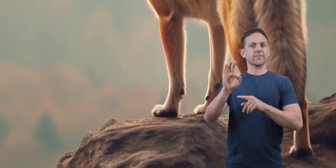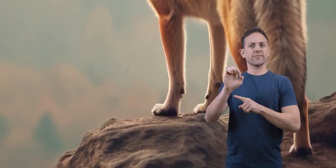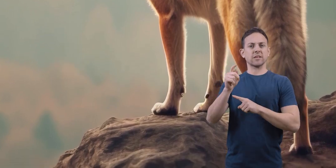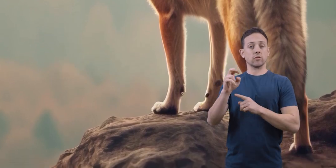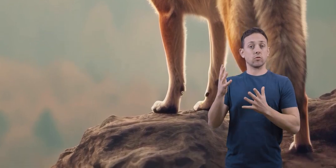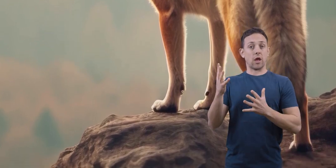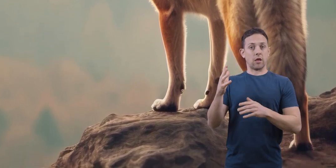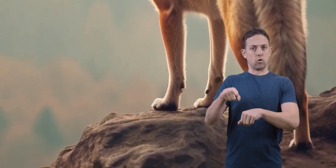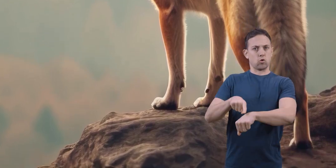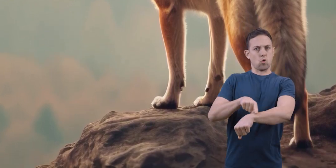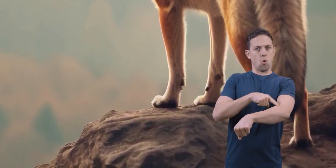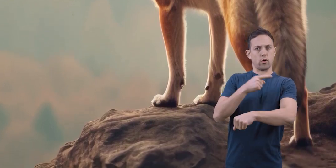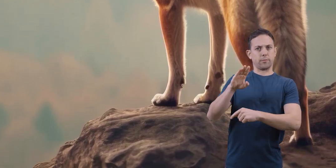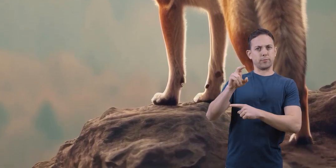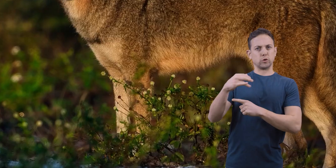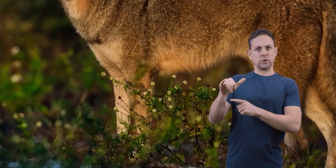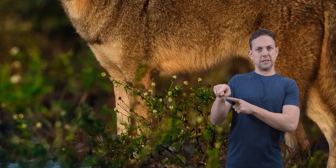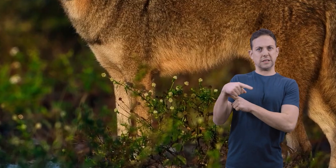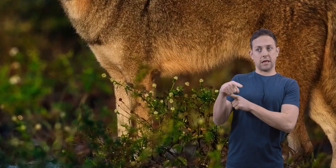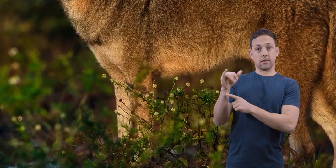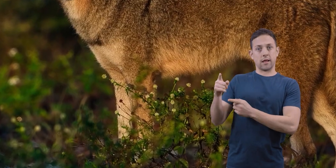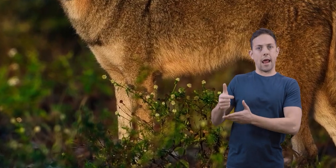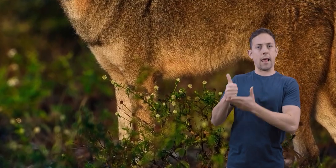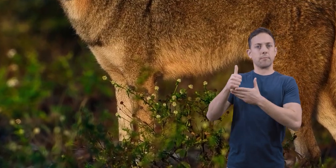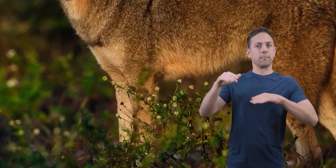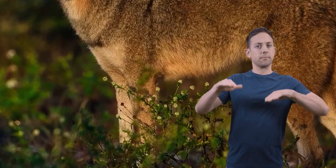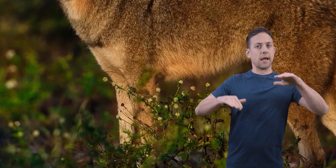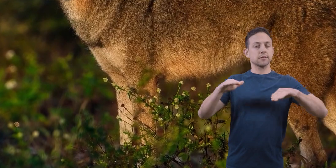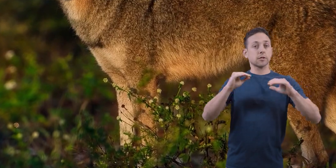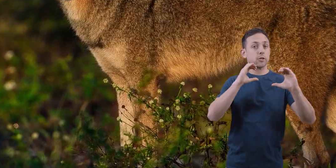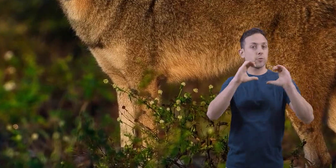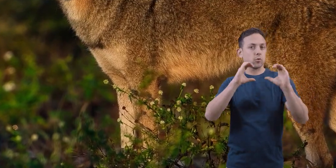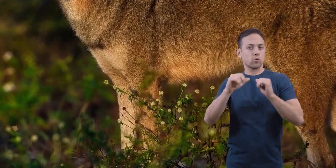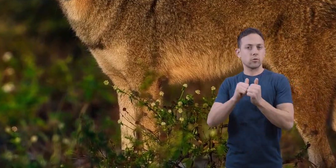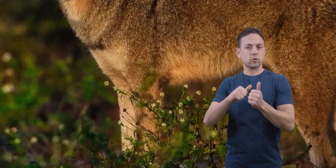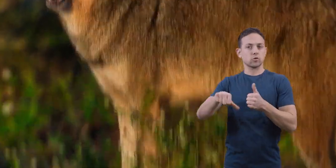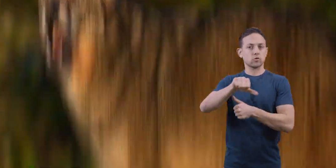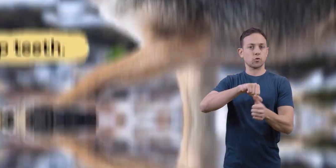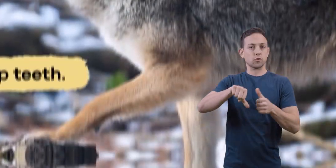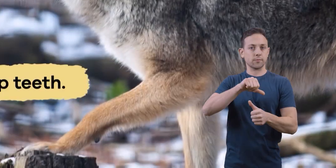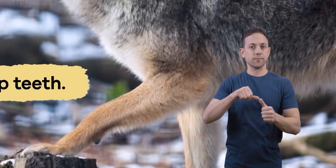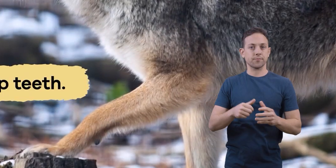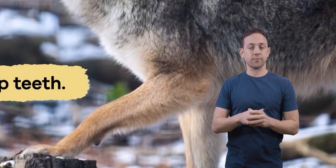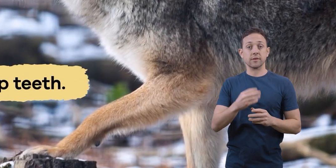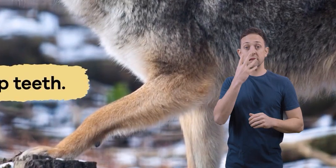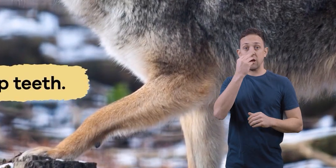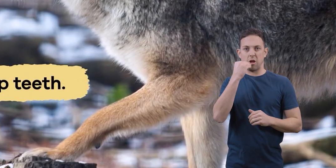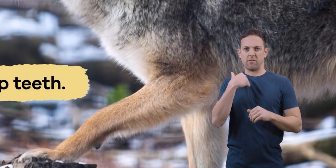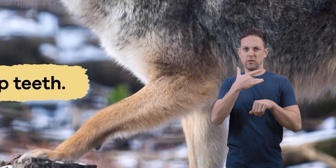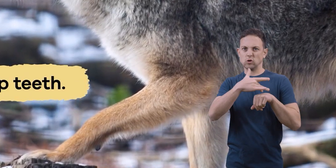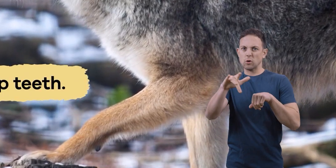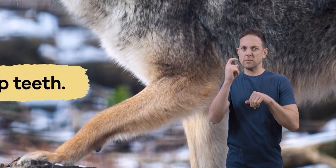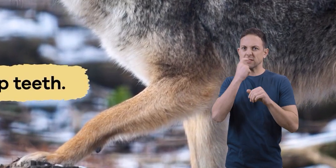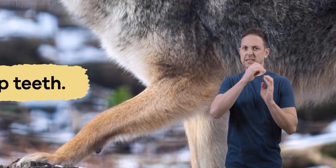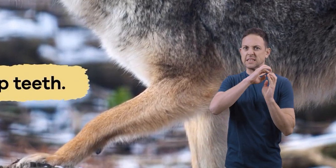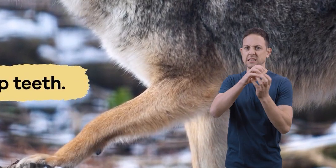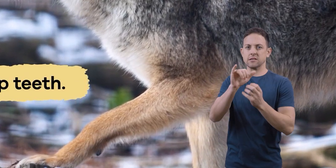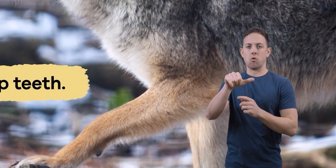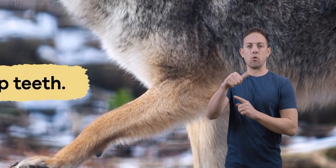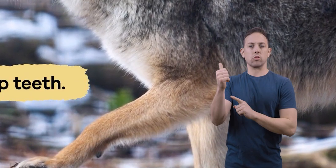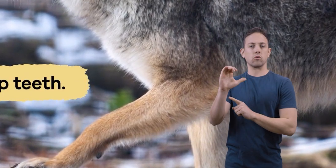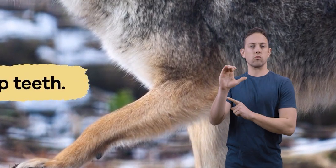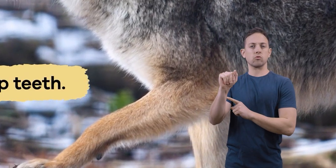is their long, bushy tail that helps them balance and communicate with each other. Coyotes have sharp teeth,